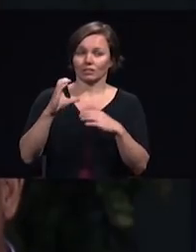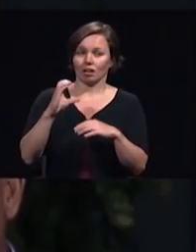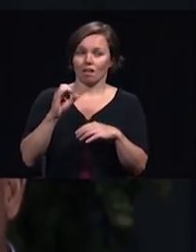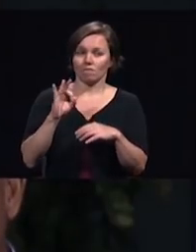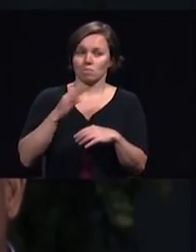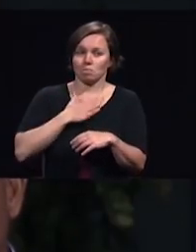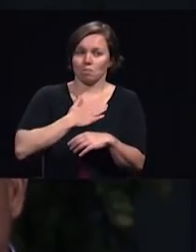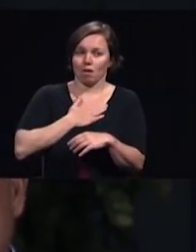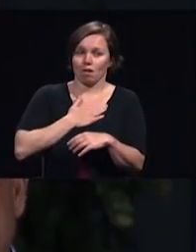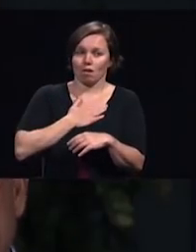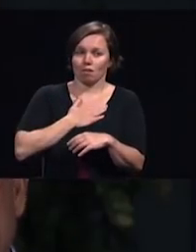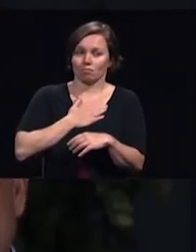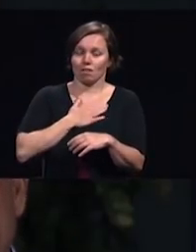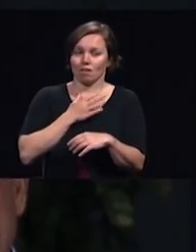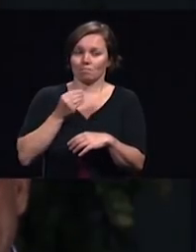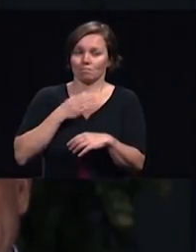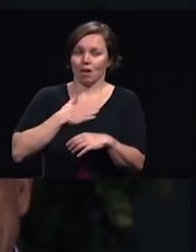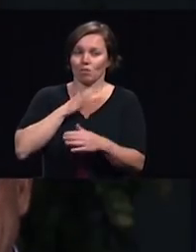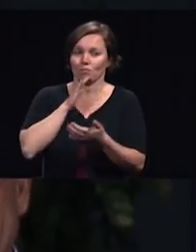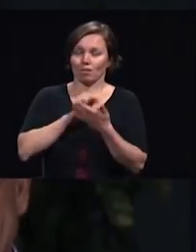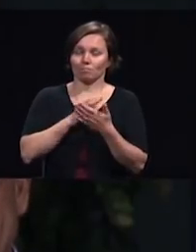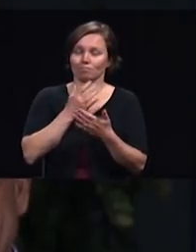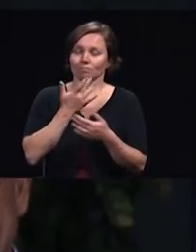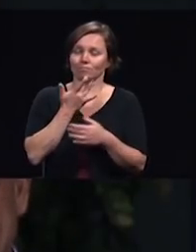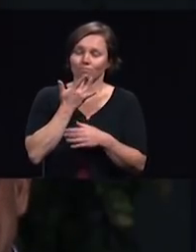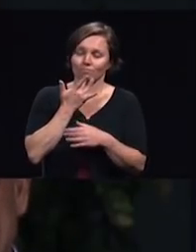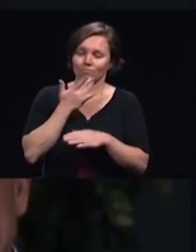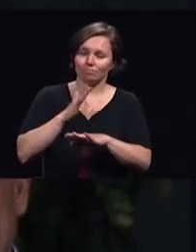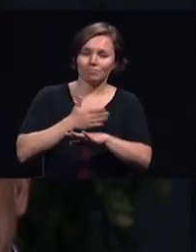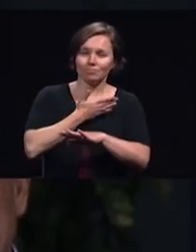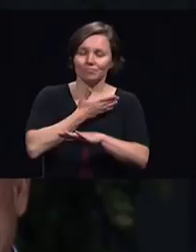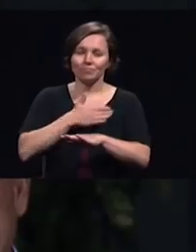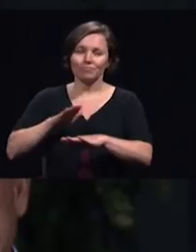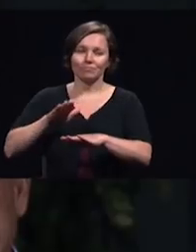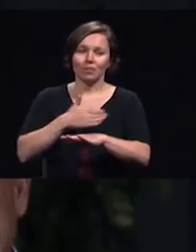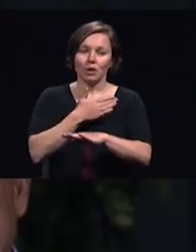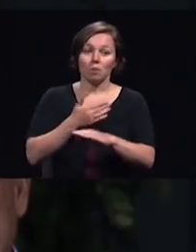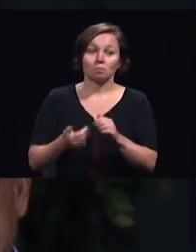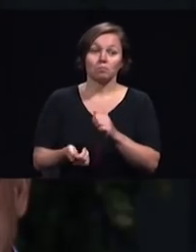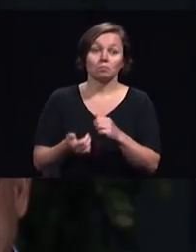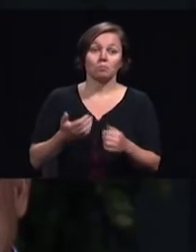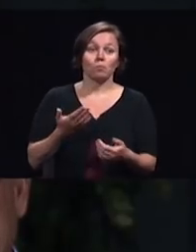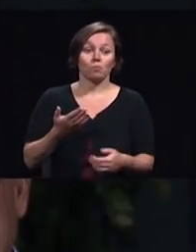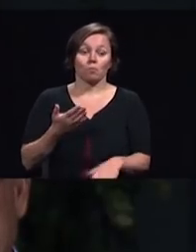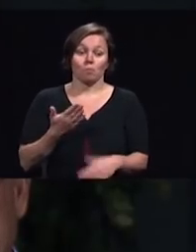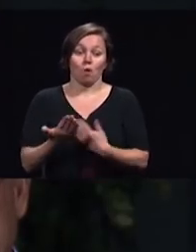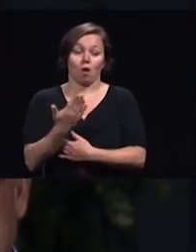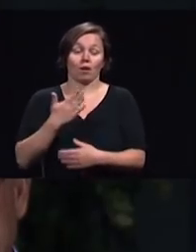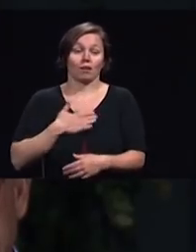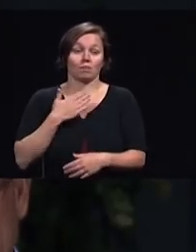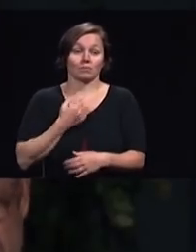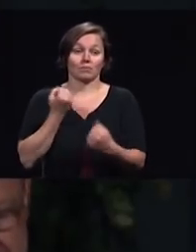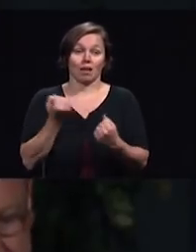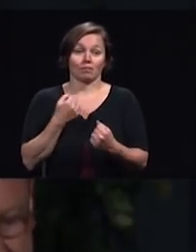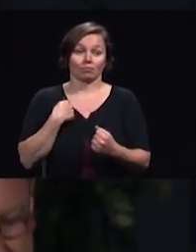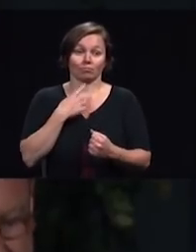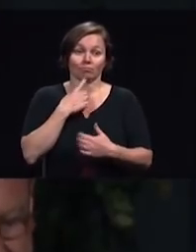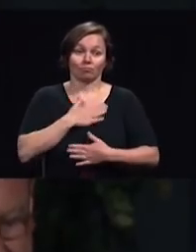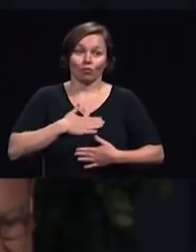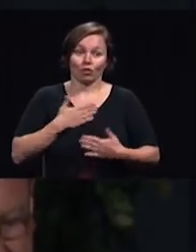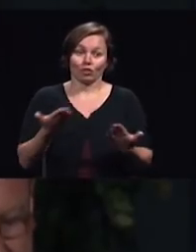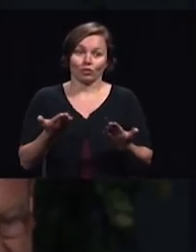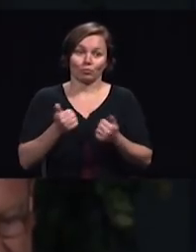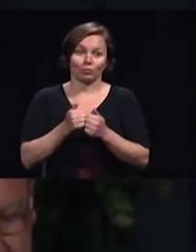Good morning and happy Sabbath. What a privilege it is to be here together worshiping